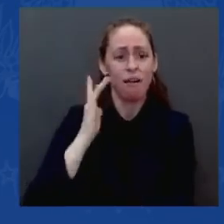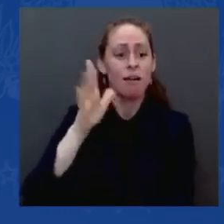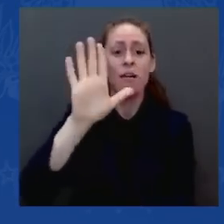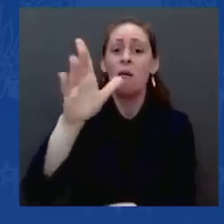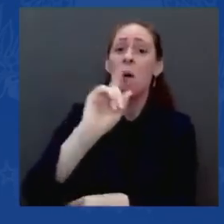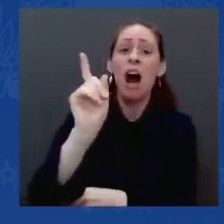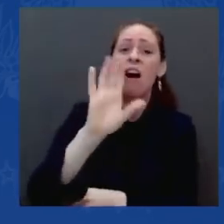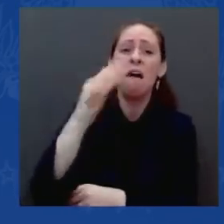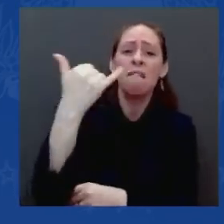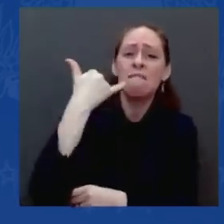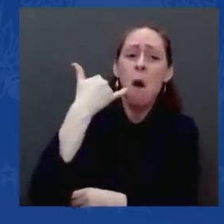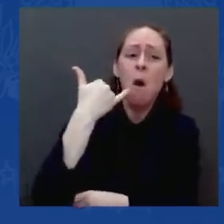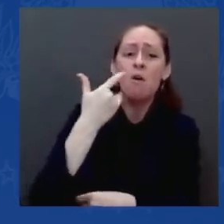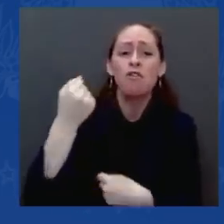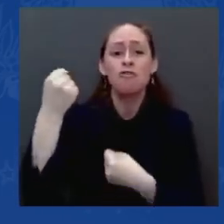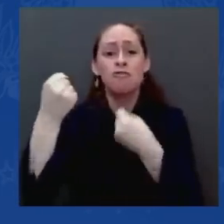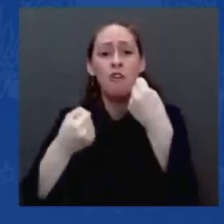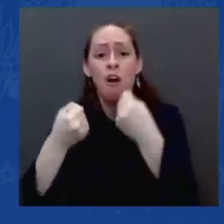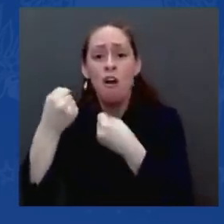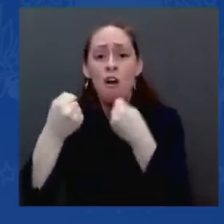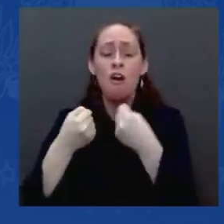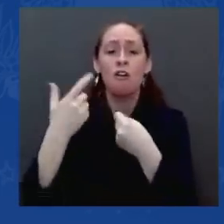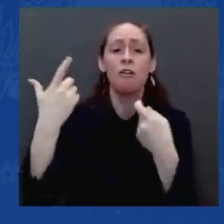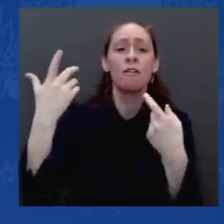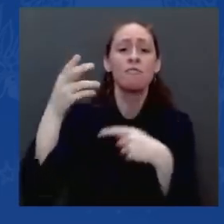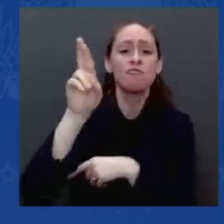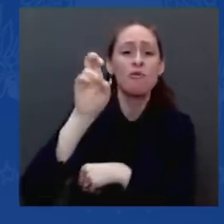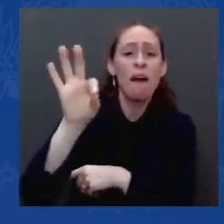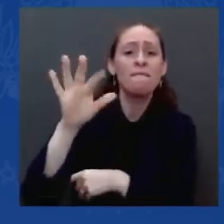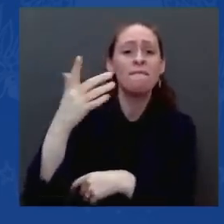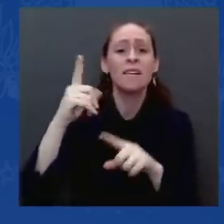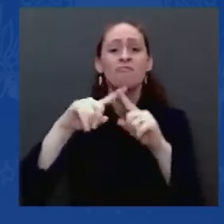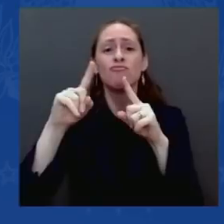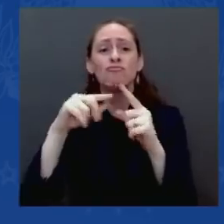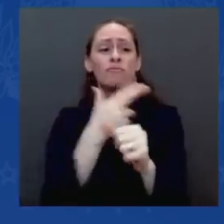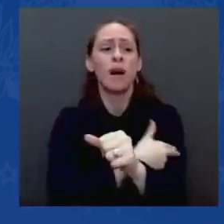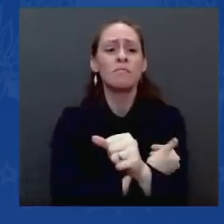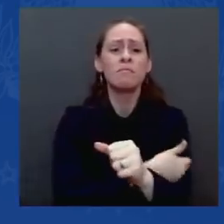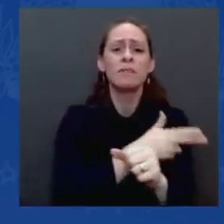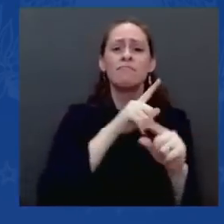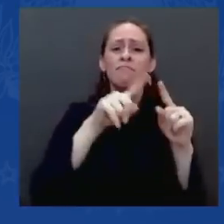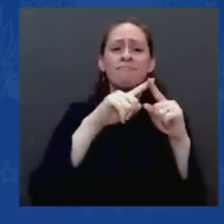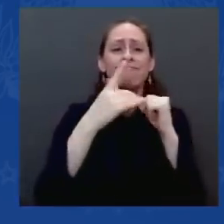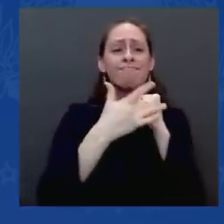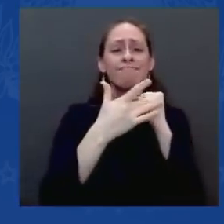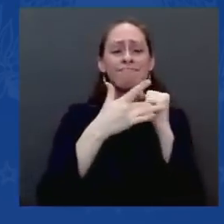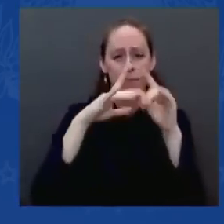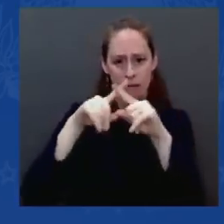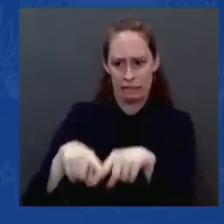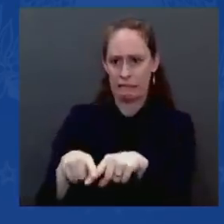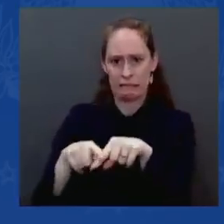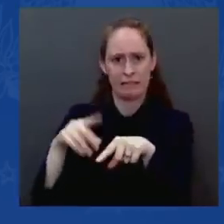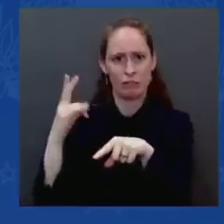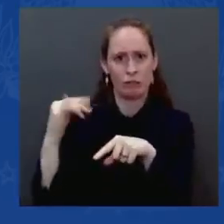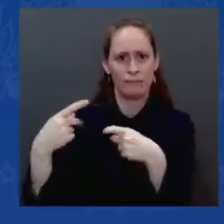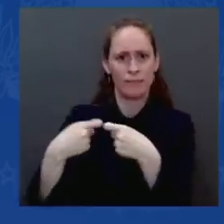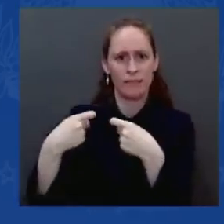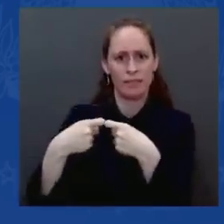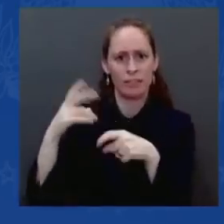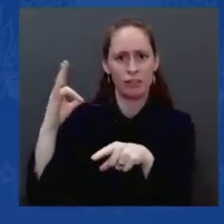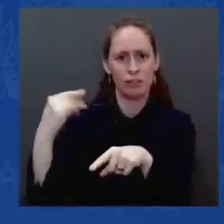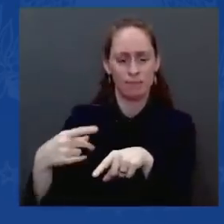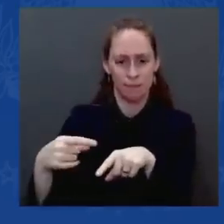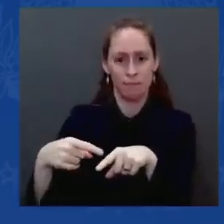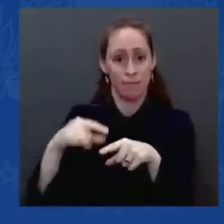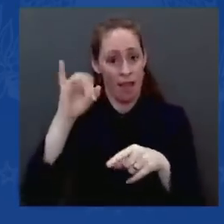depend on these chips. So, this is going to create thousands of additional jobs helping build more American